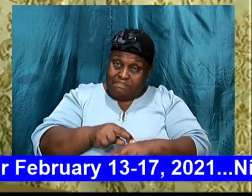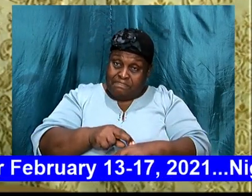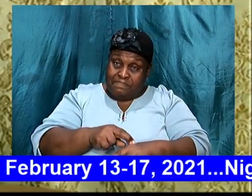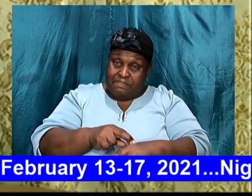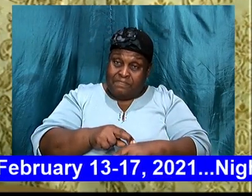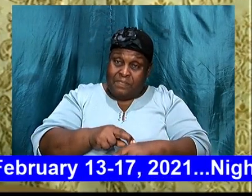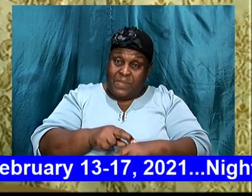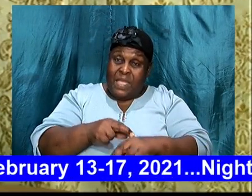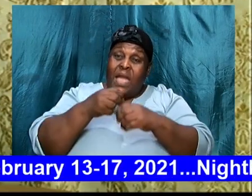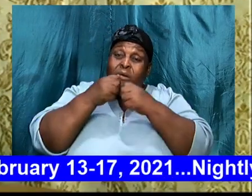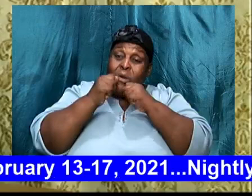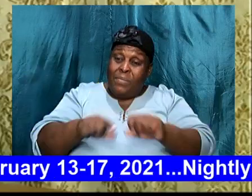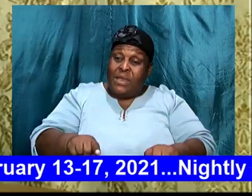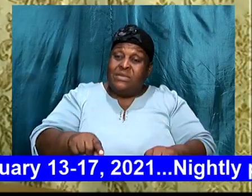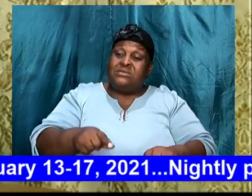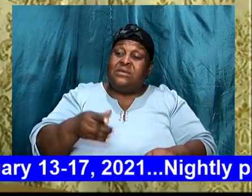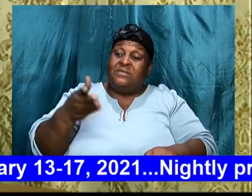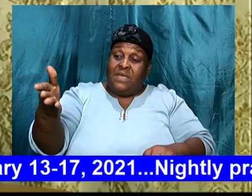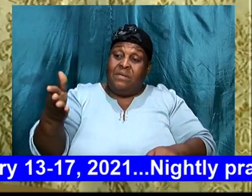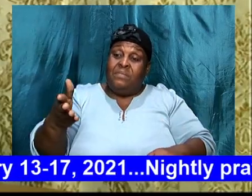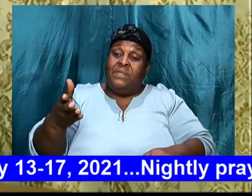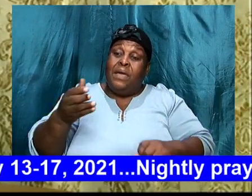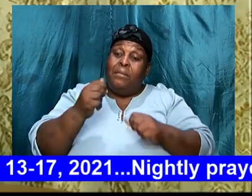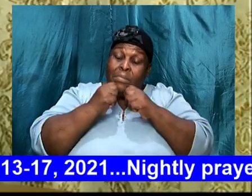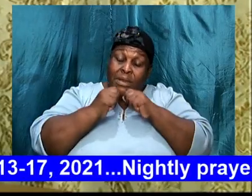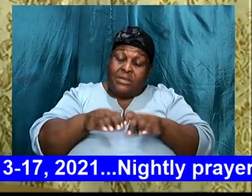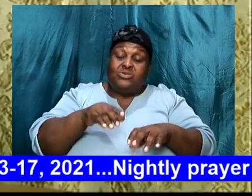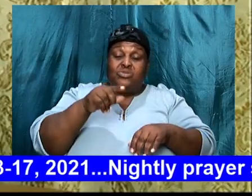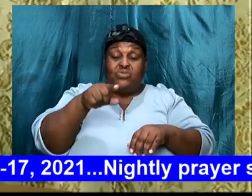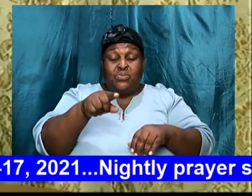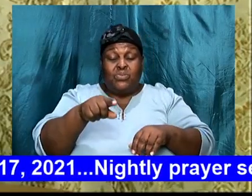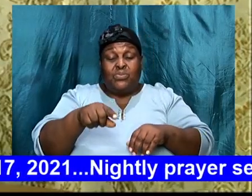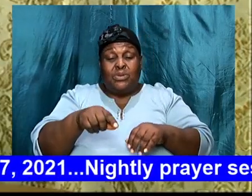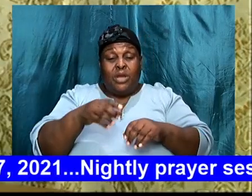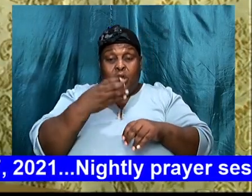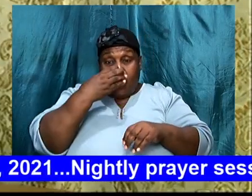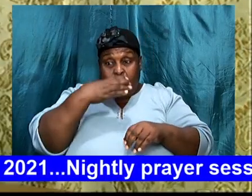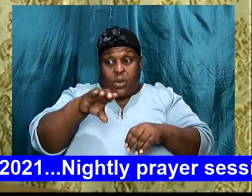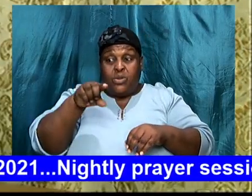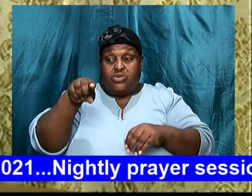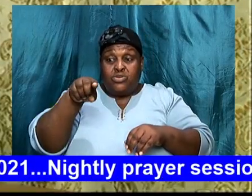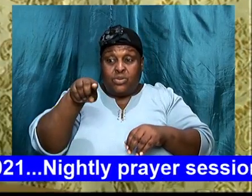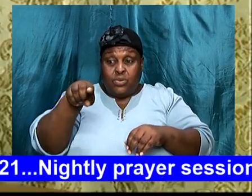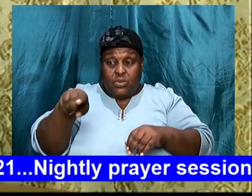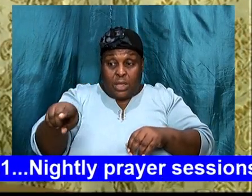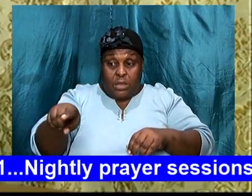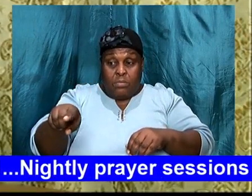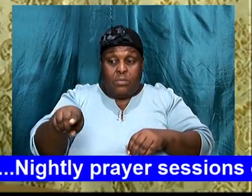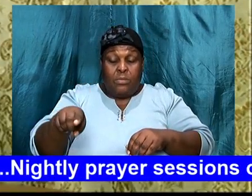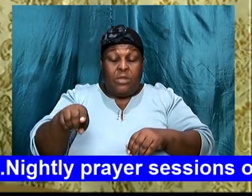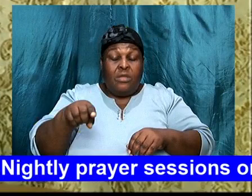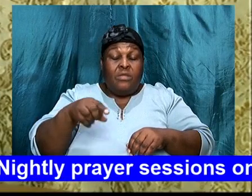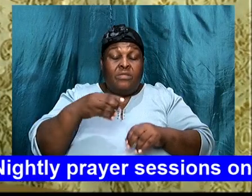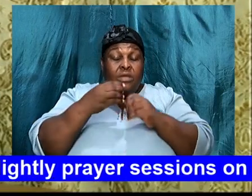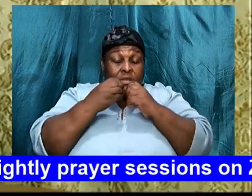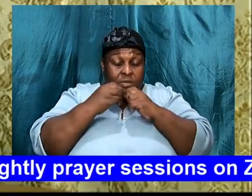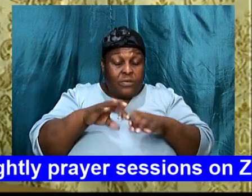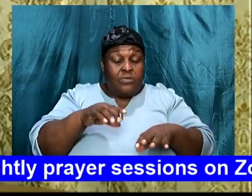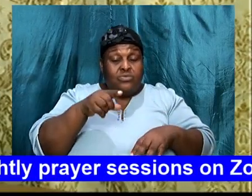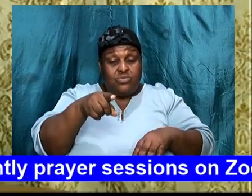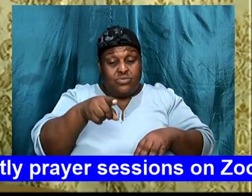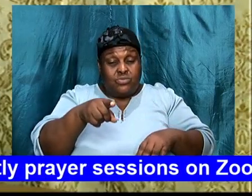I will bless them, that bless you, curse them, that curse you, and in these, shall all the families, of the earth, be blessed,